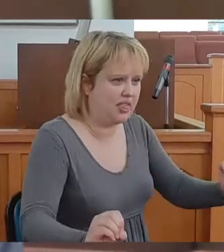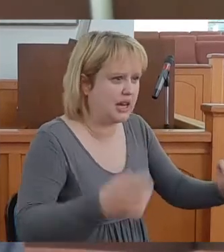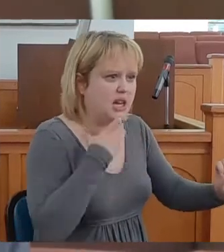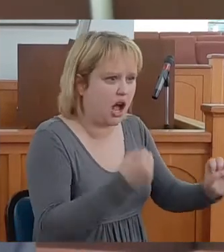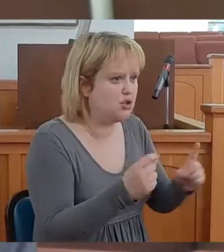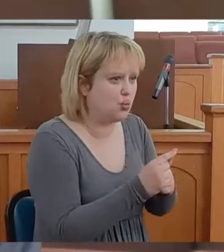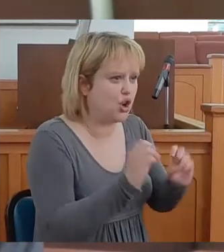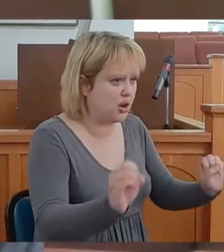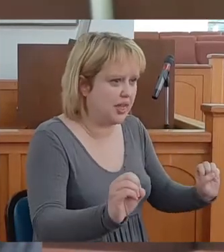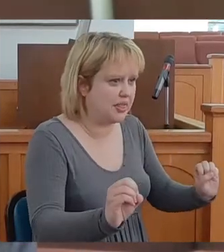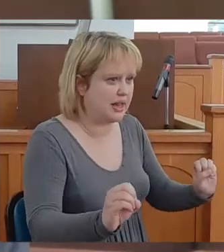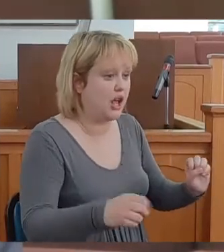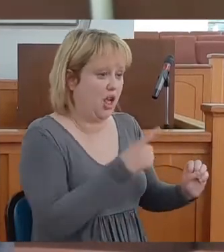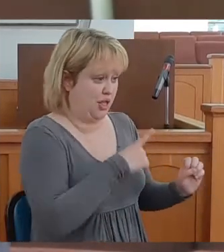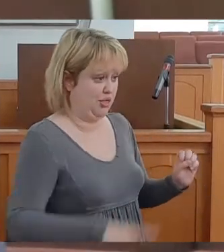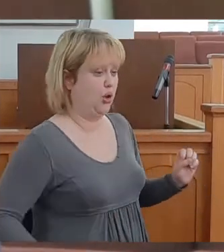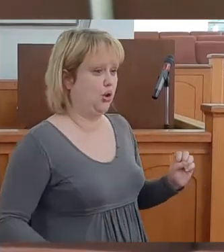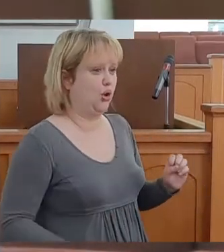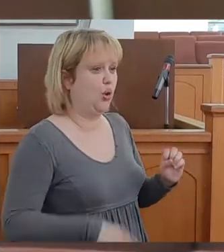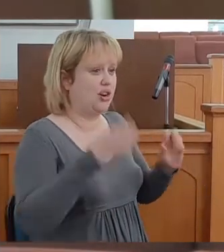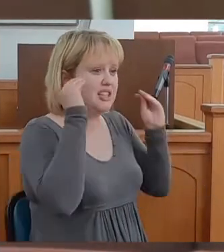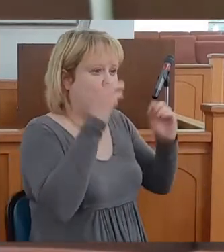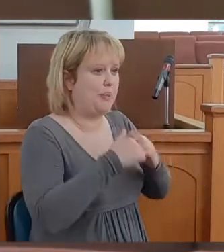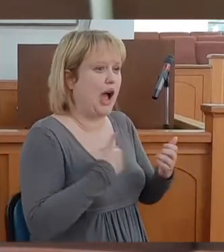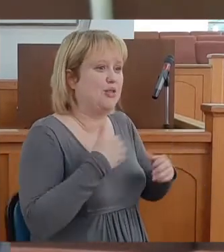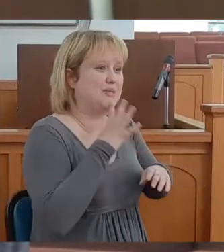The Lord had even taught me how to speak English.